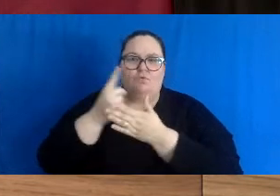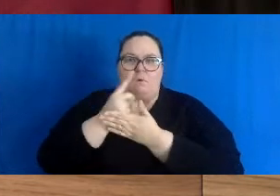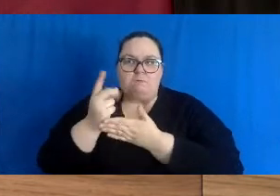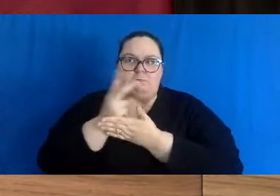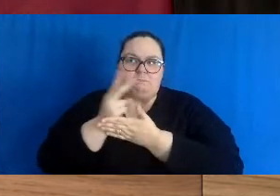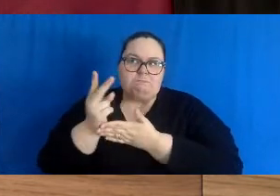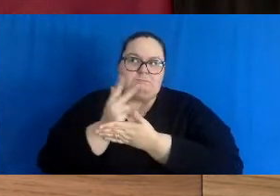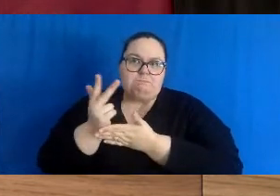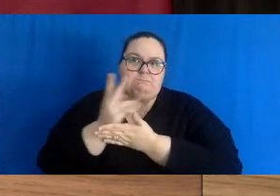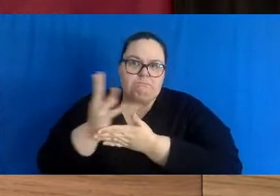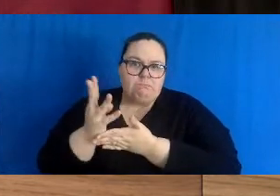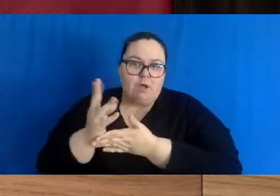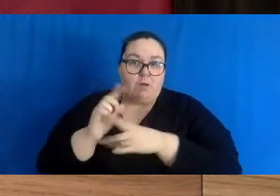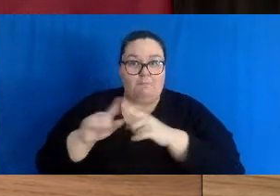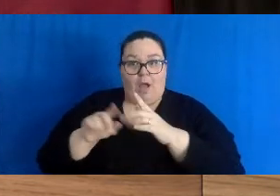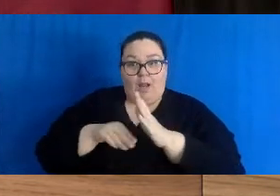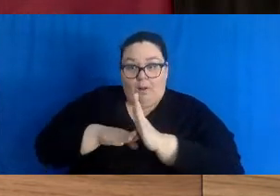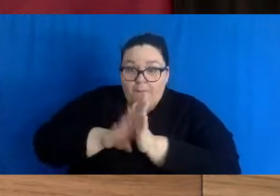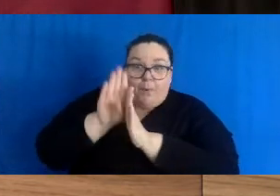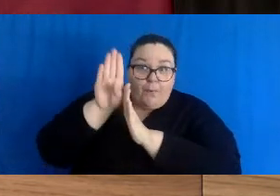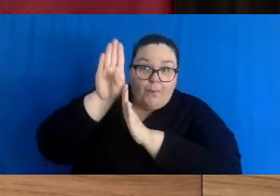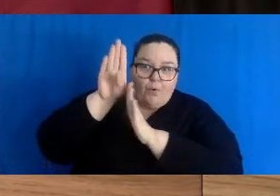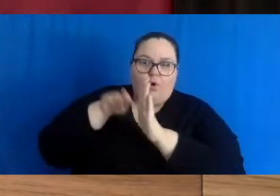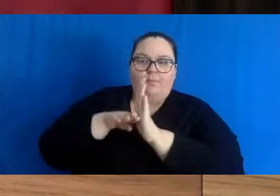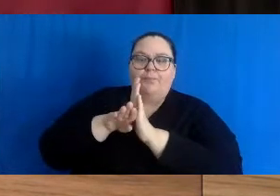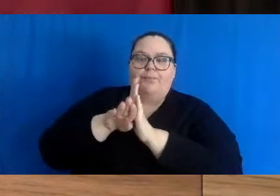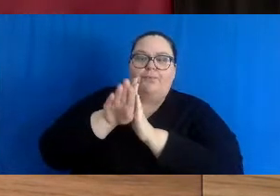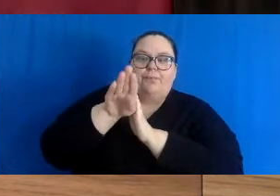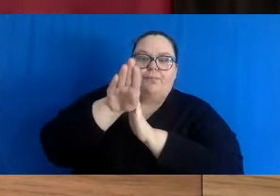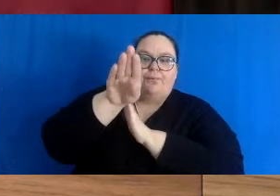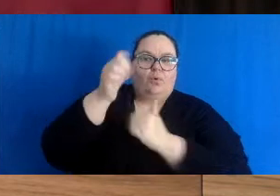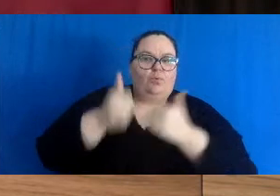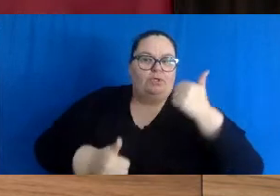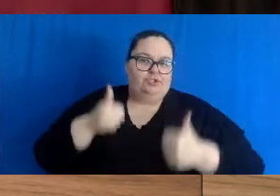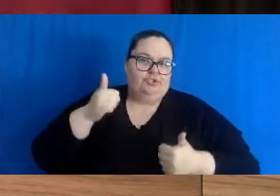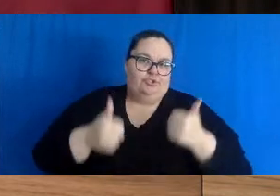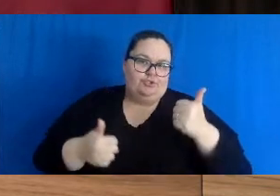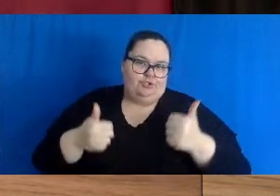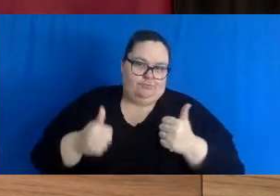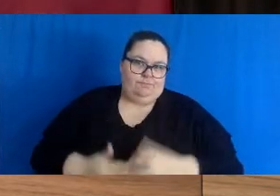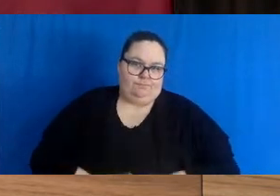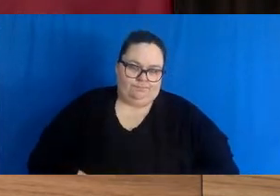But how steep that rise will be will depend on everyone following public health measures.